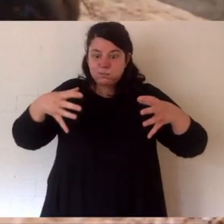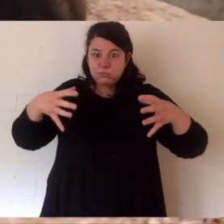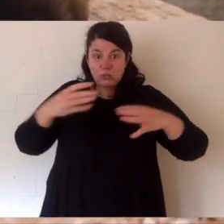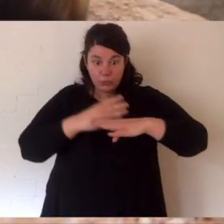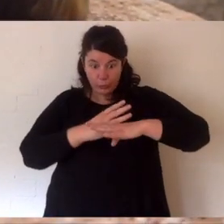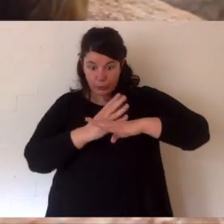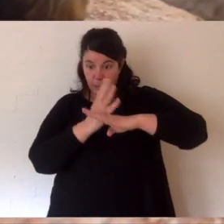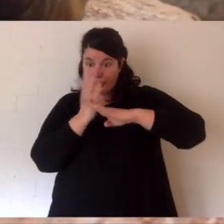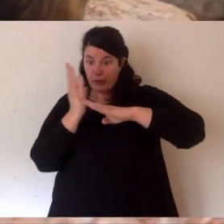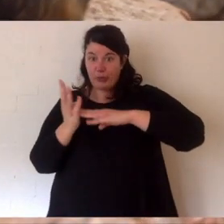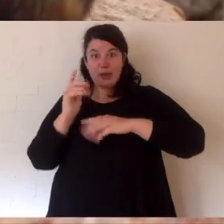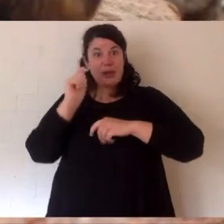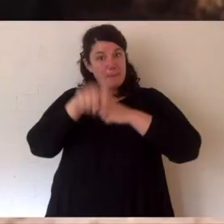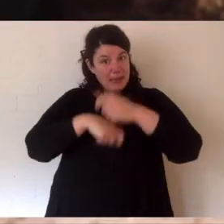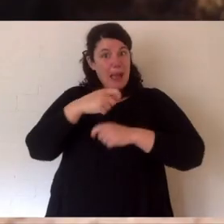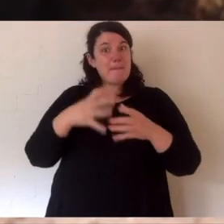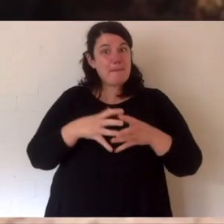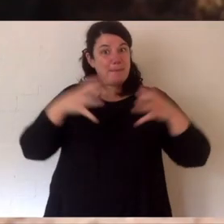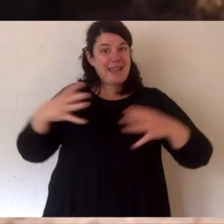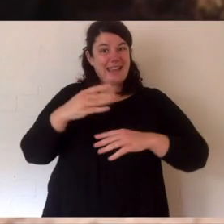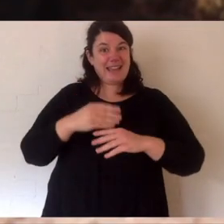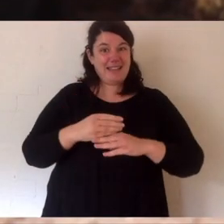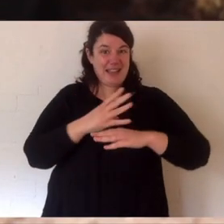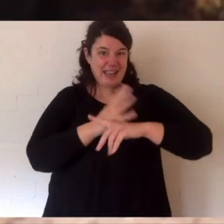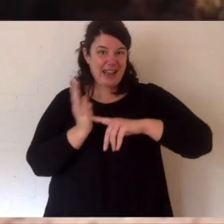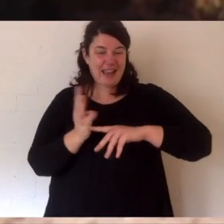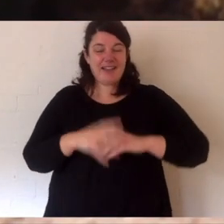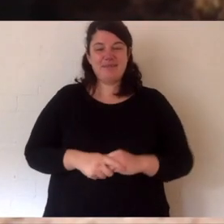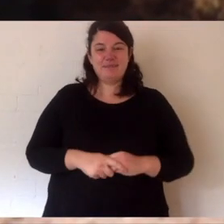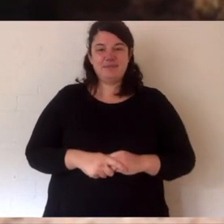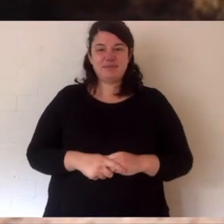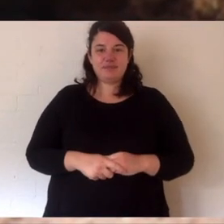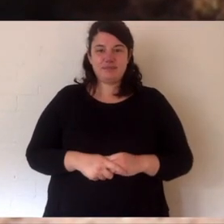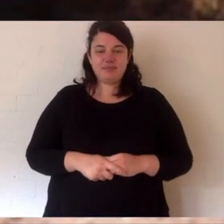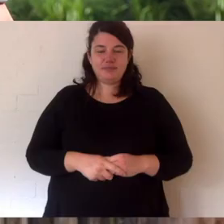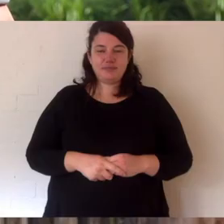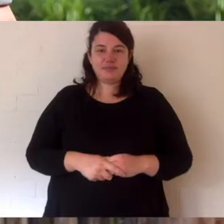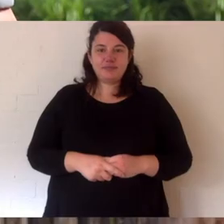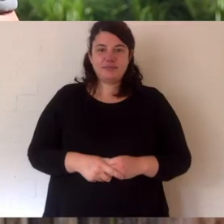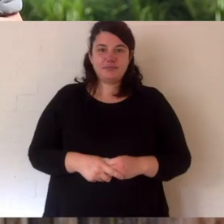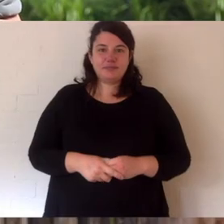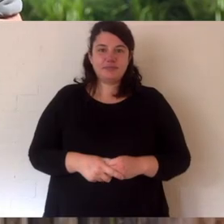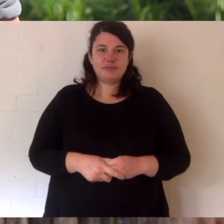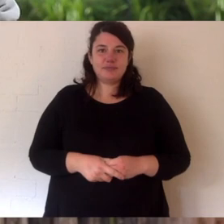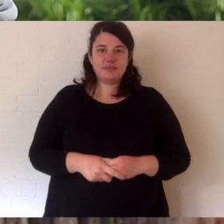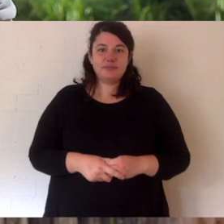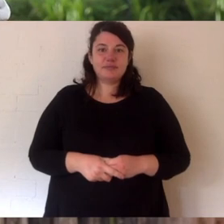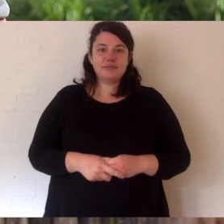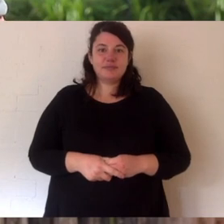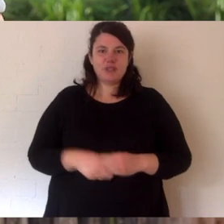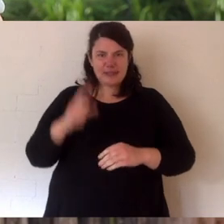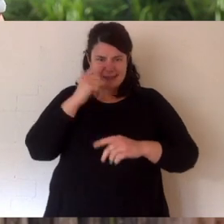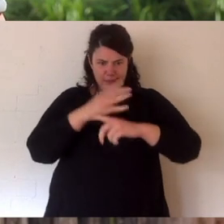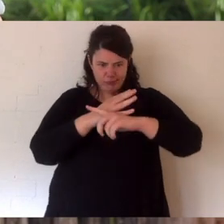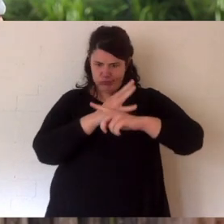Now, after a while, Eddie began to grow up to develop his spines and turn into an adult echidna. Let me talk you through some of their features.